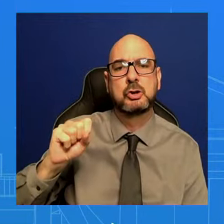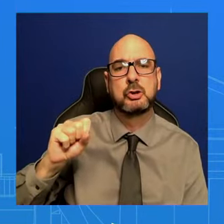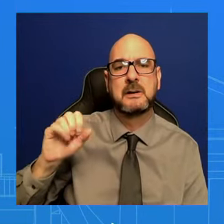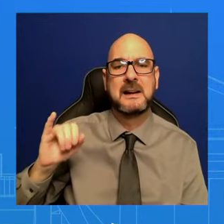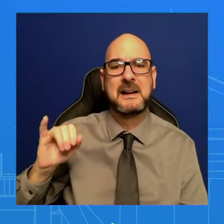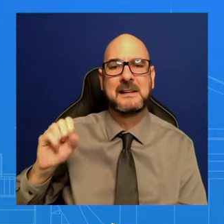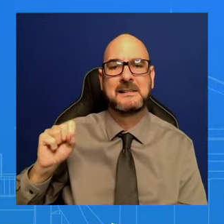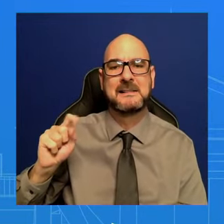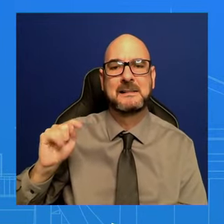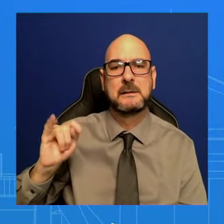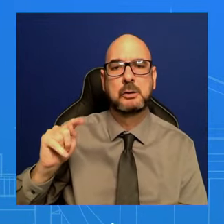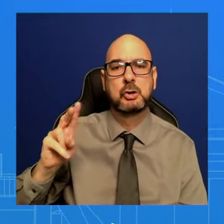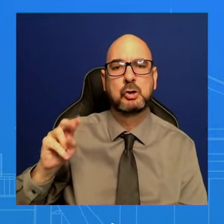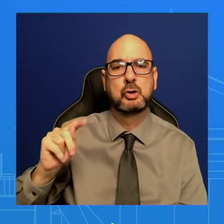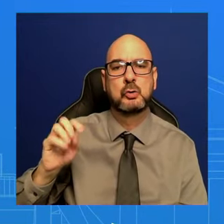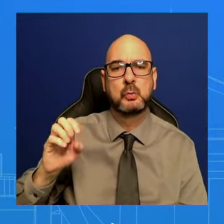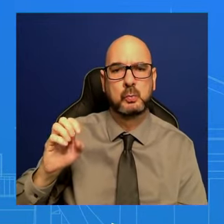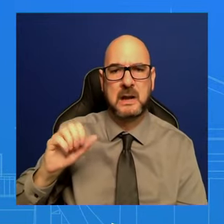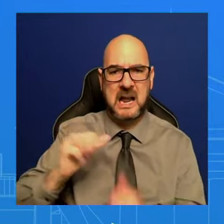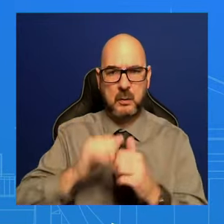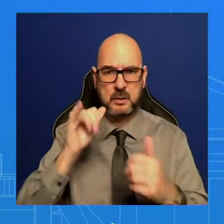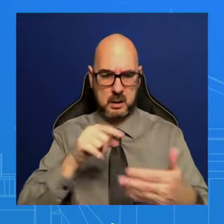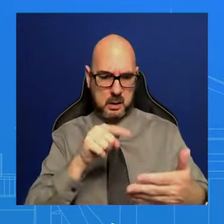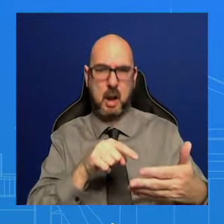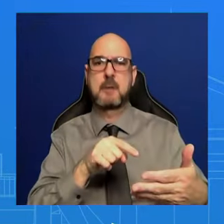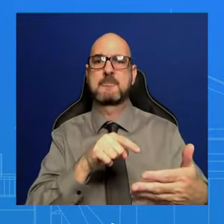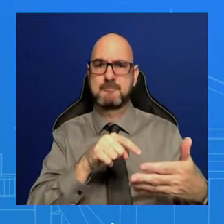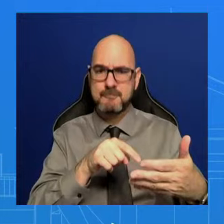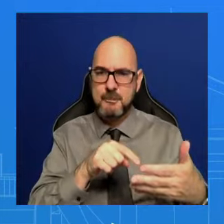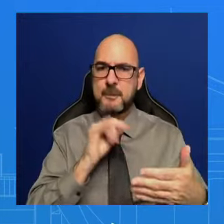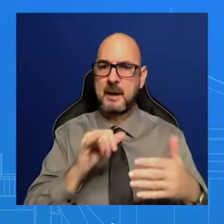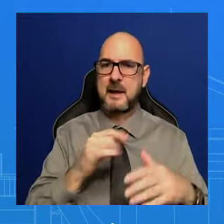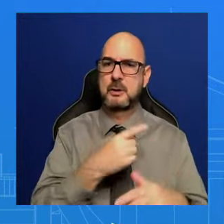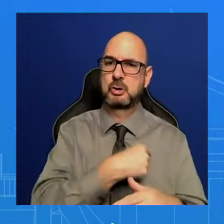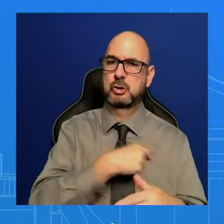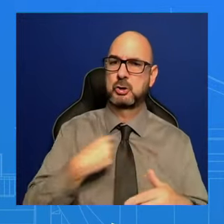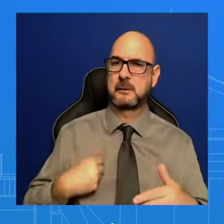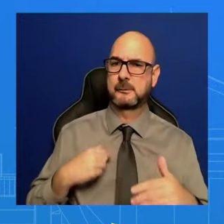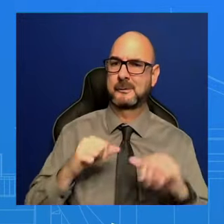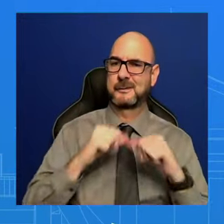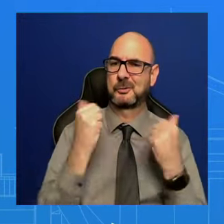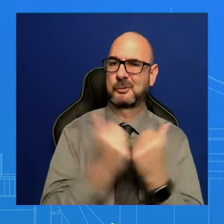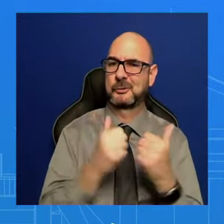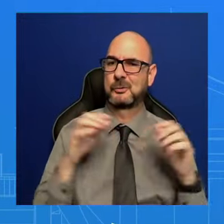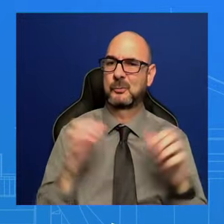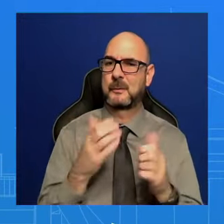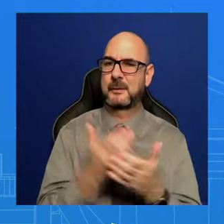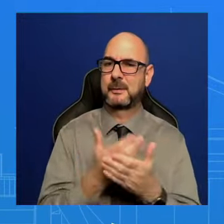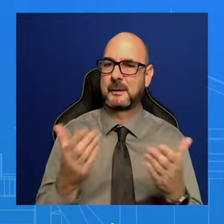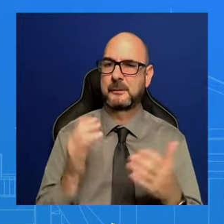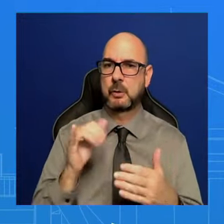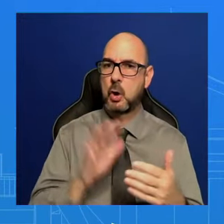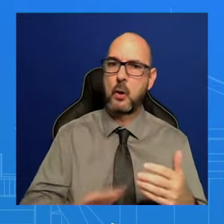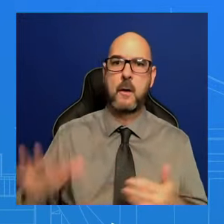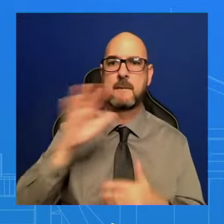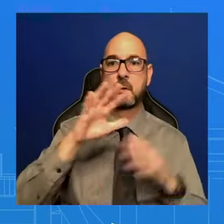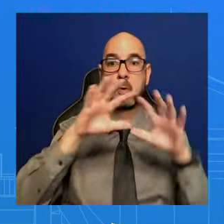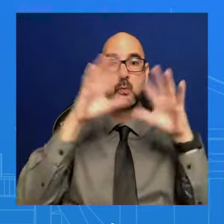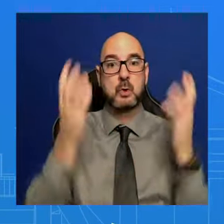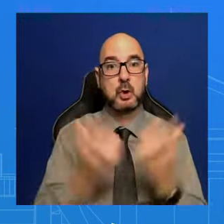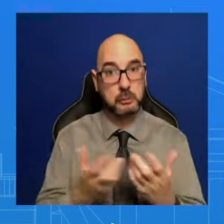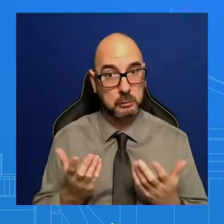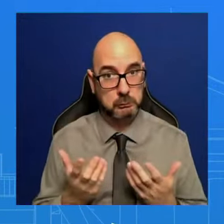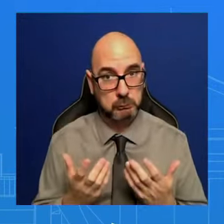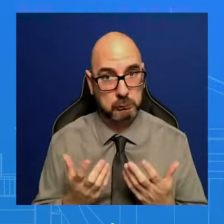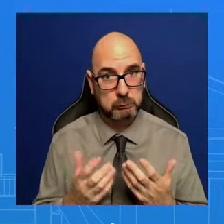agency processing in the United States and all of the world? And Korea also, too. Yeah, that's something, as it